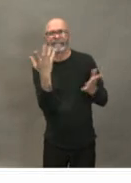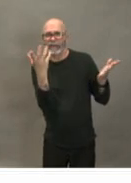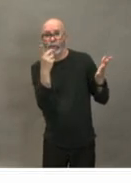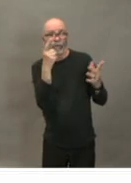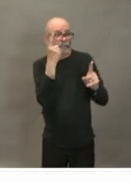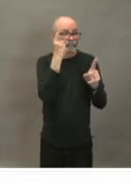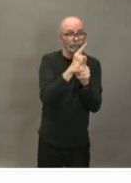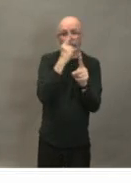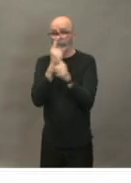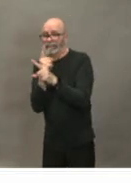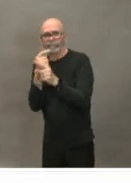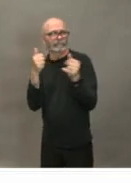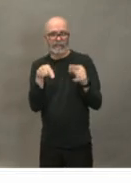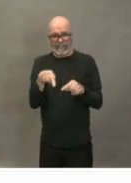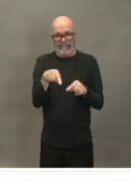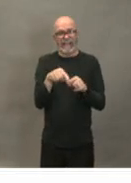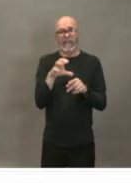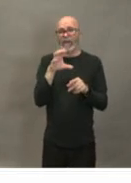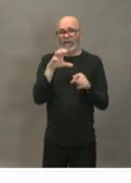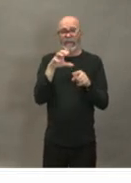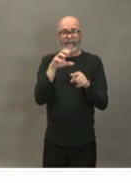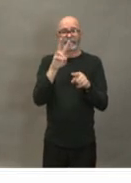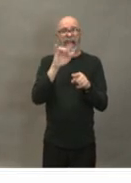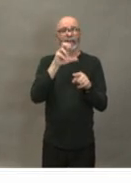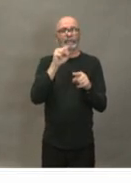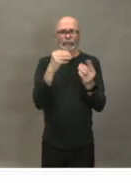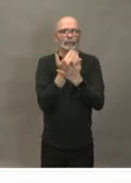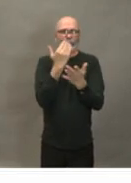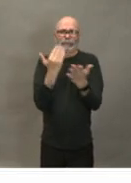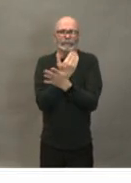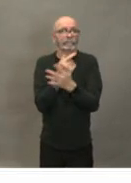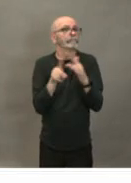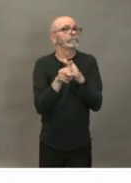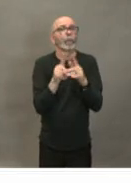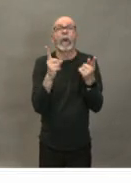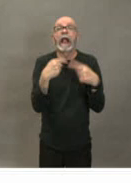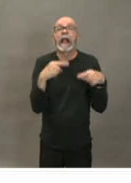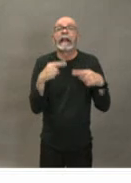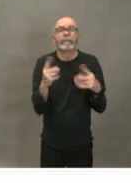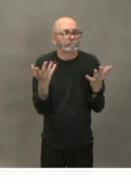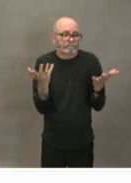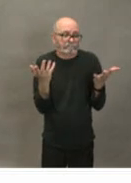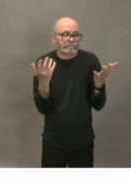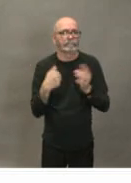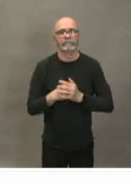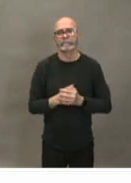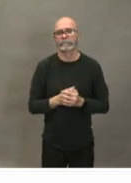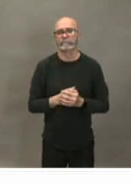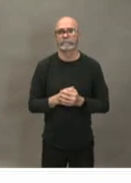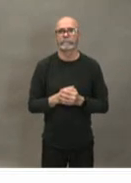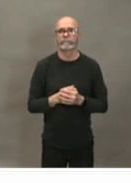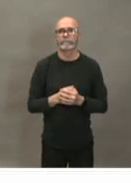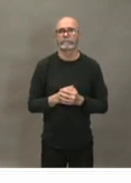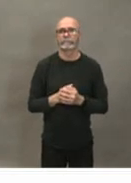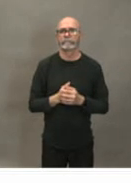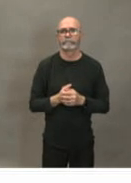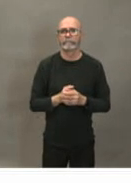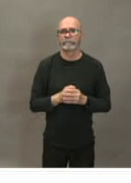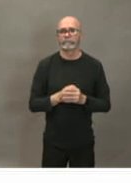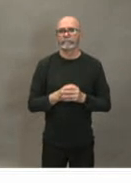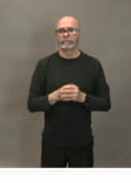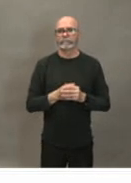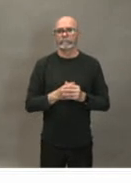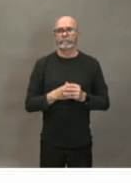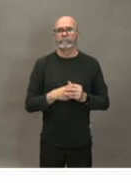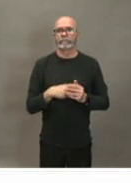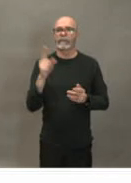thank you we'll come back to the room for a few more dr strang you mentioned uh you're at the point now where you're looping in other other parties beyond just the health department